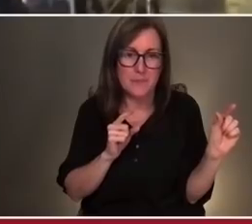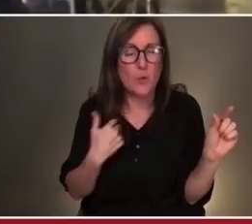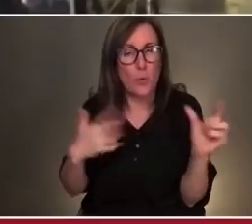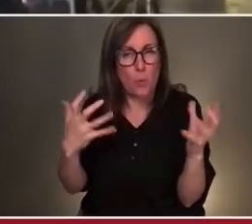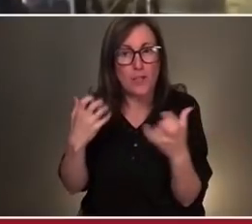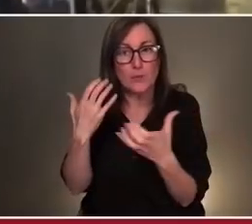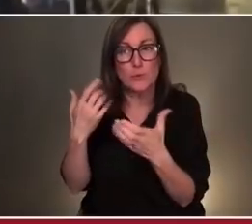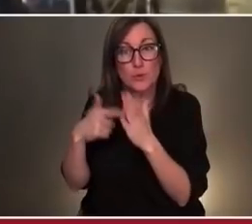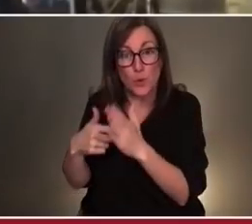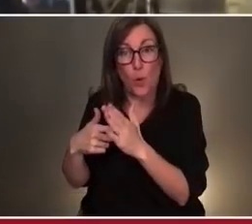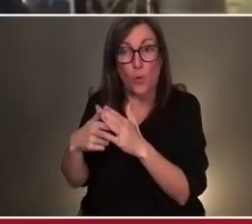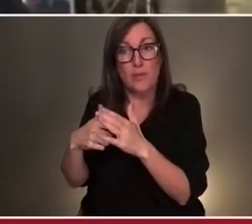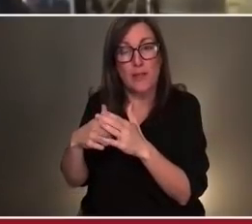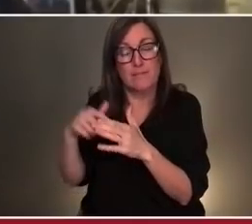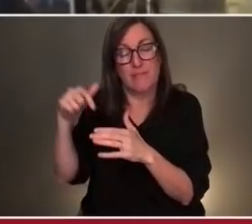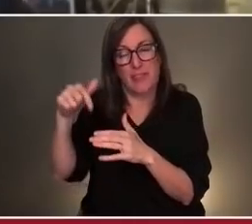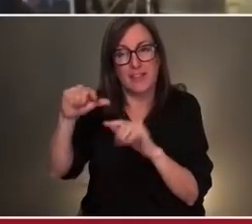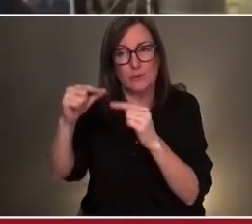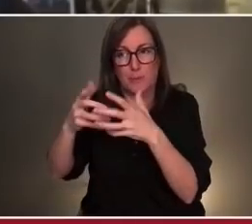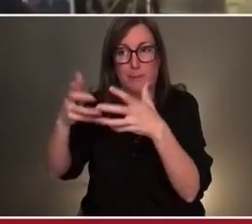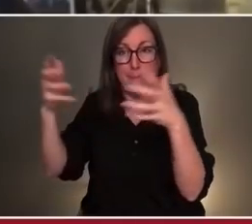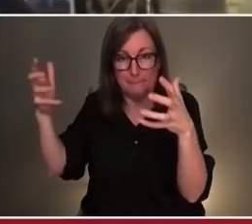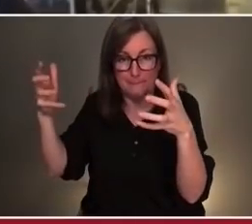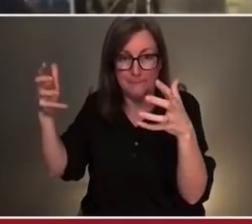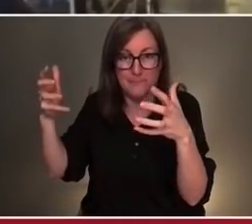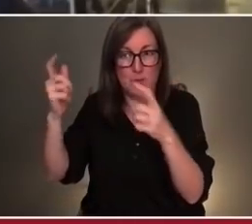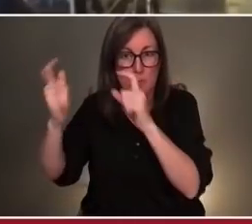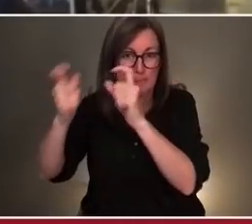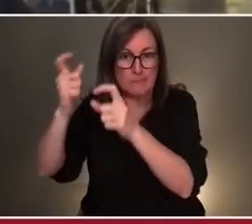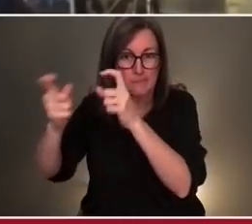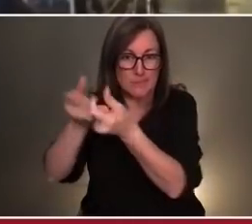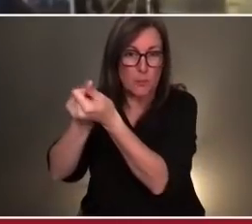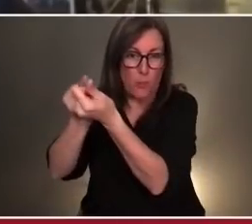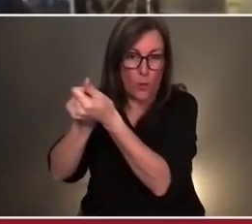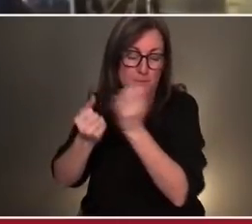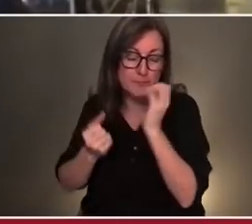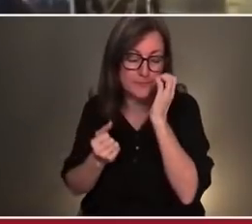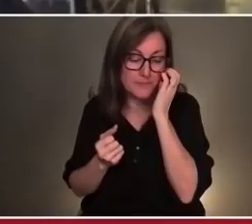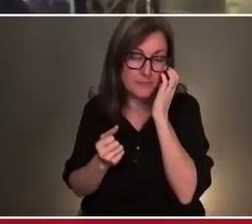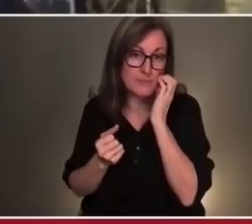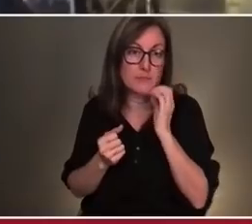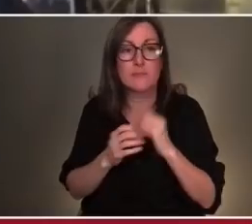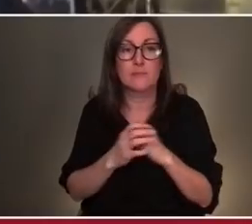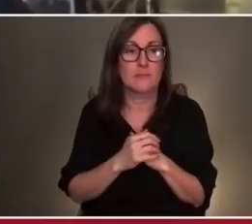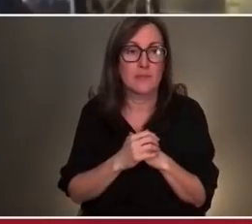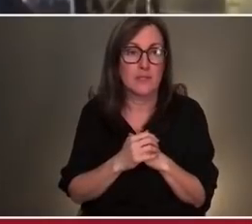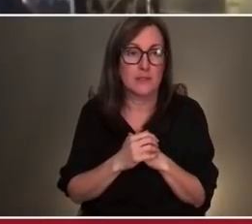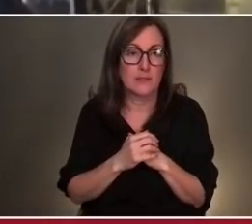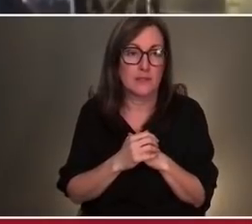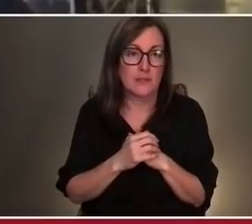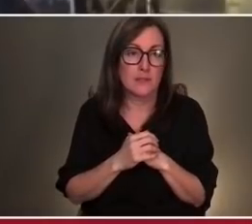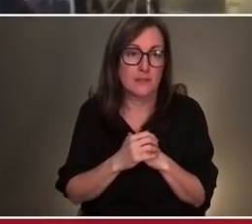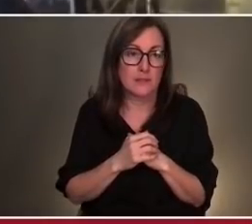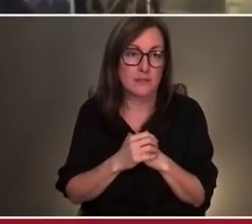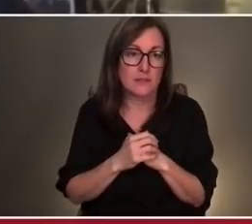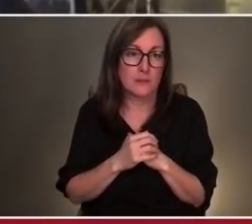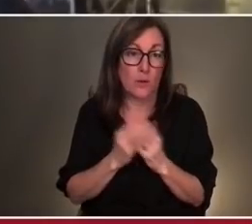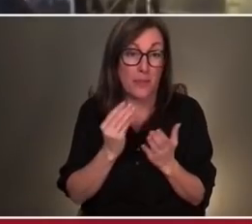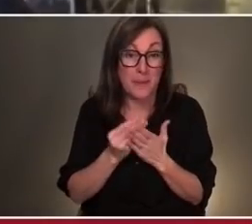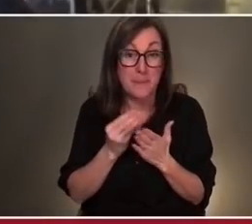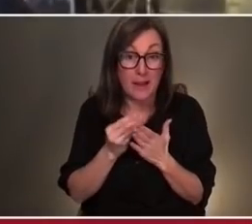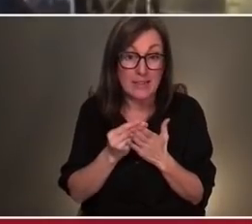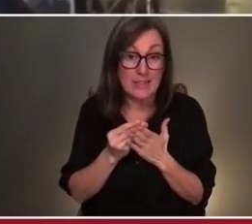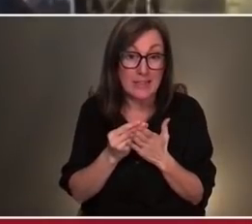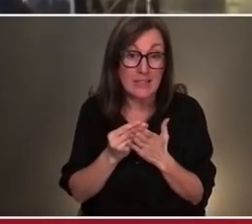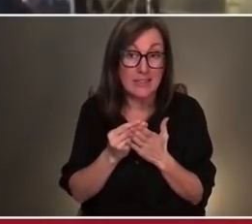prove that is with that level of support. And, you know, I just know that the incremental dollar that comes to SIDRAP is going to be a dollar to